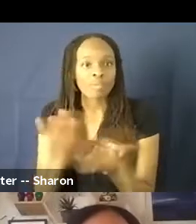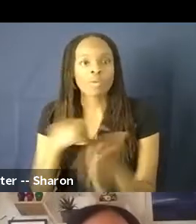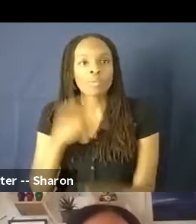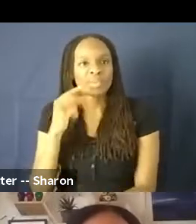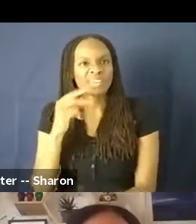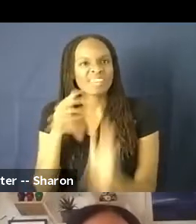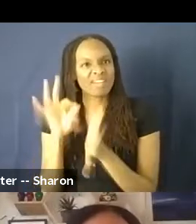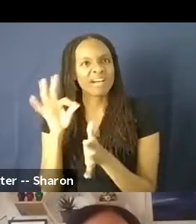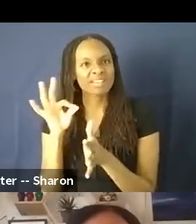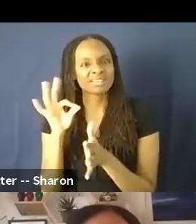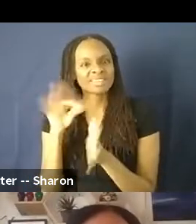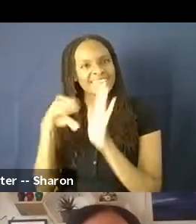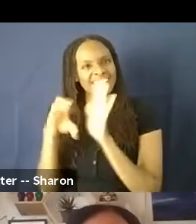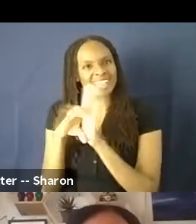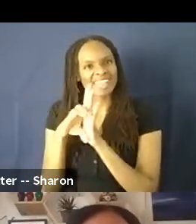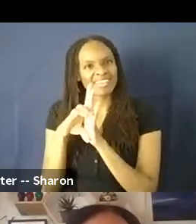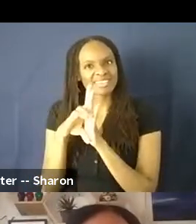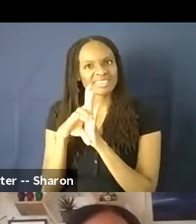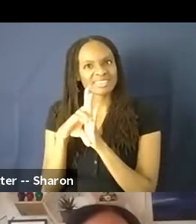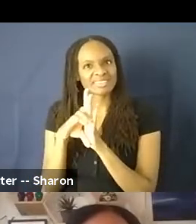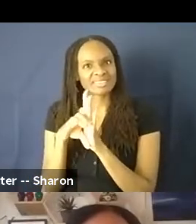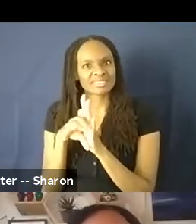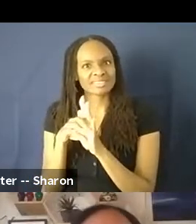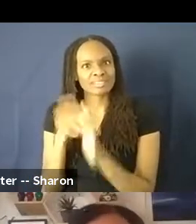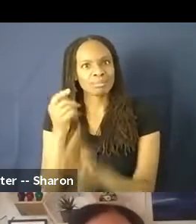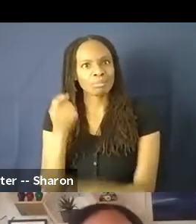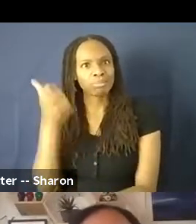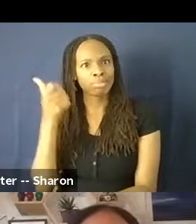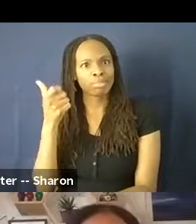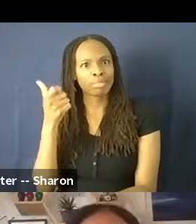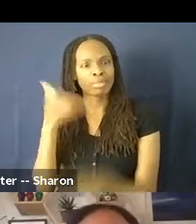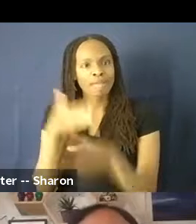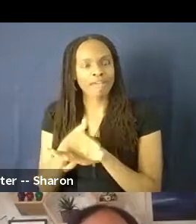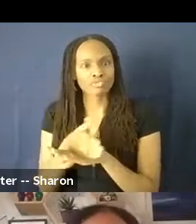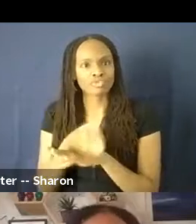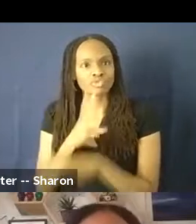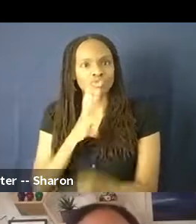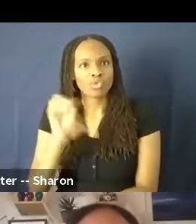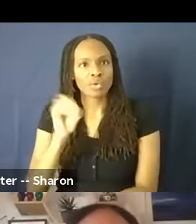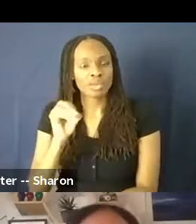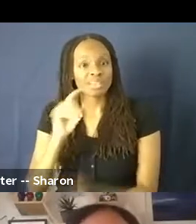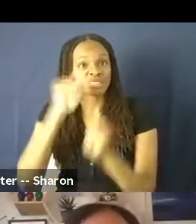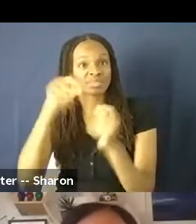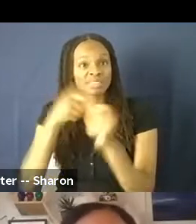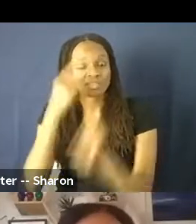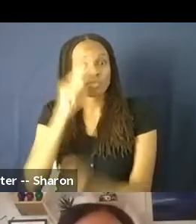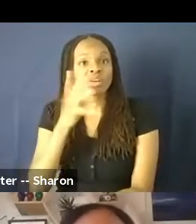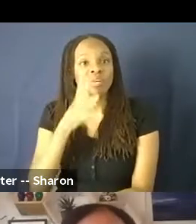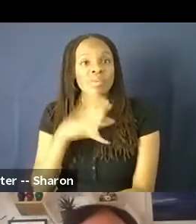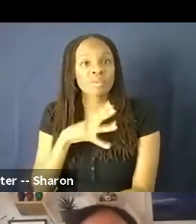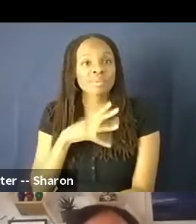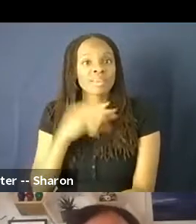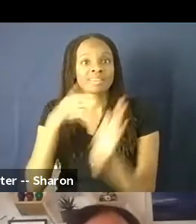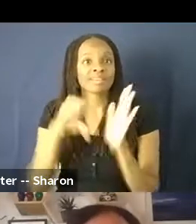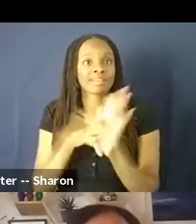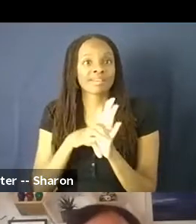characters fall off the cliff after the age of 40, and particularly for female characters, they fall off